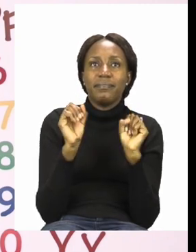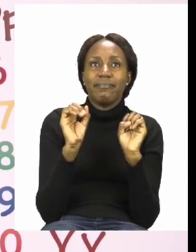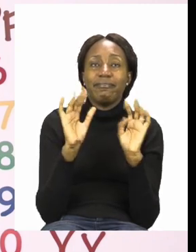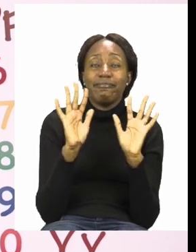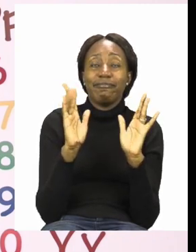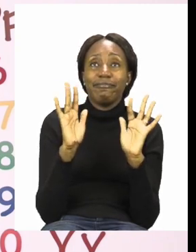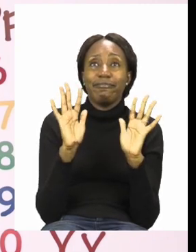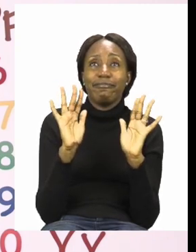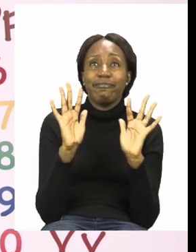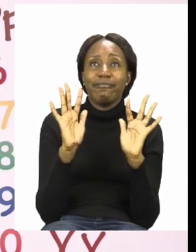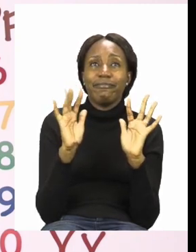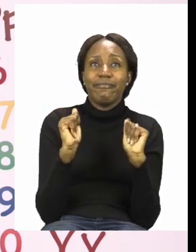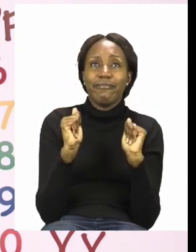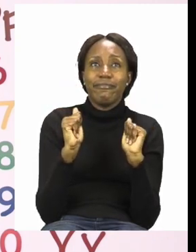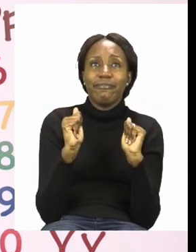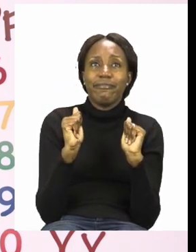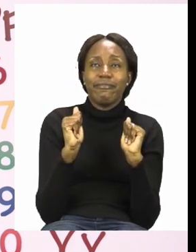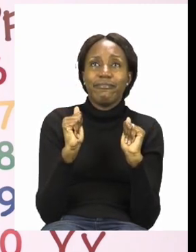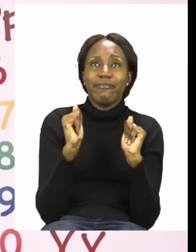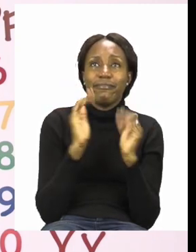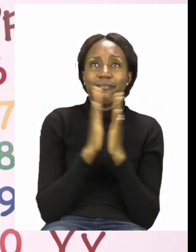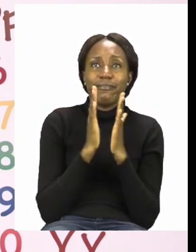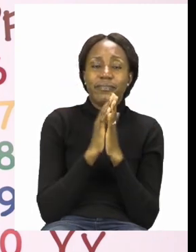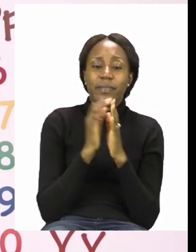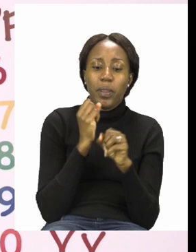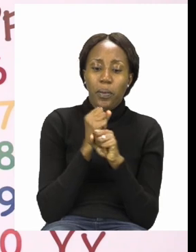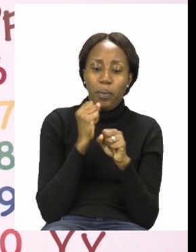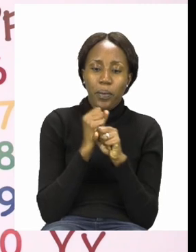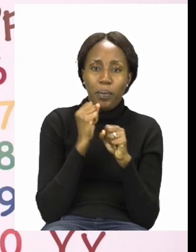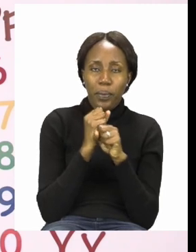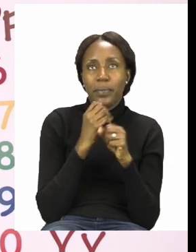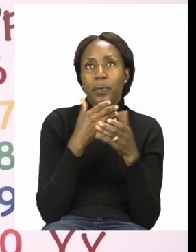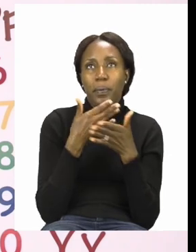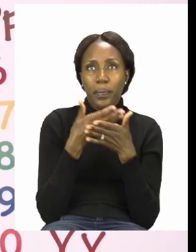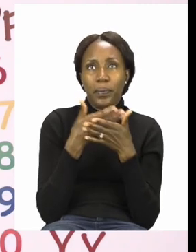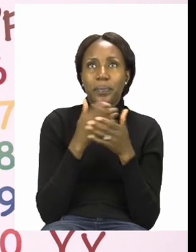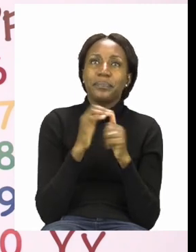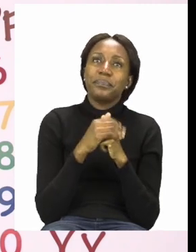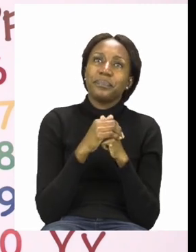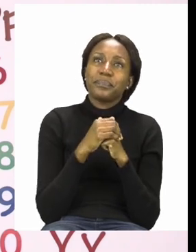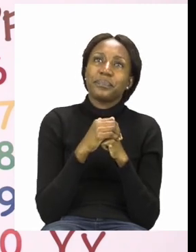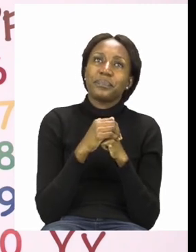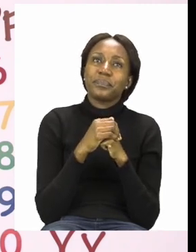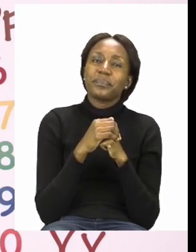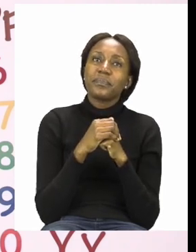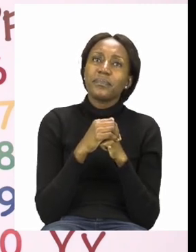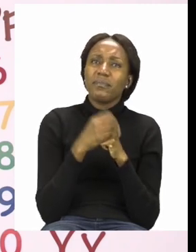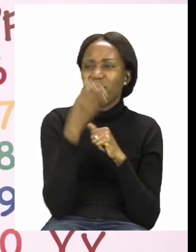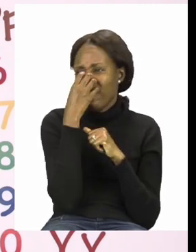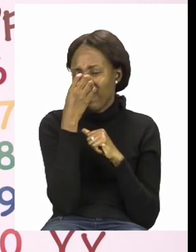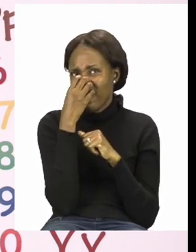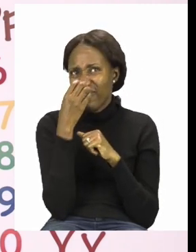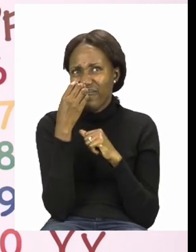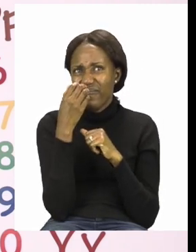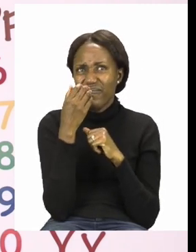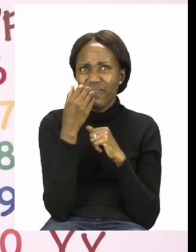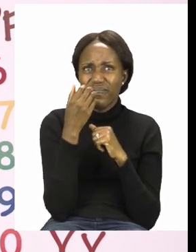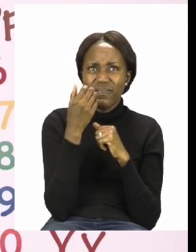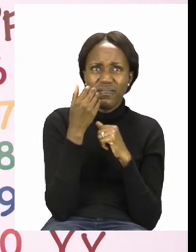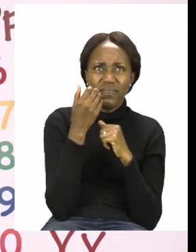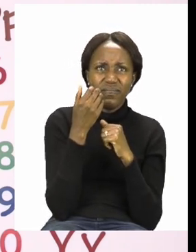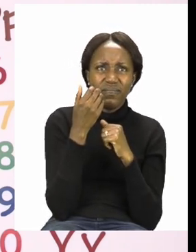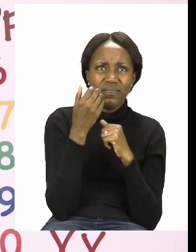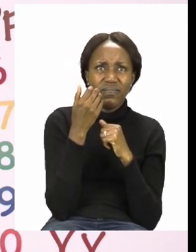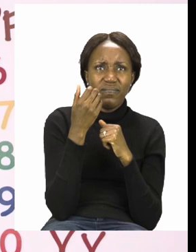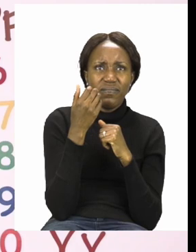Make sure your hands are dry before you touch anything else. Sashi was supposed to come and pick me up after the lesson.